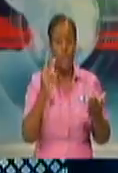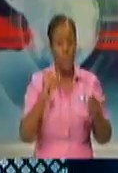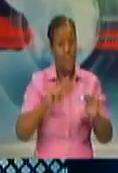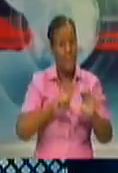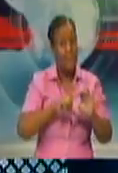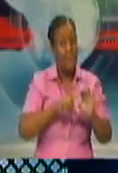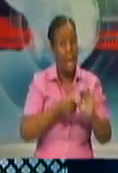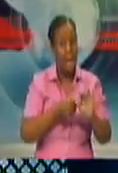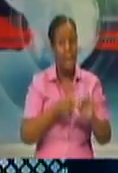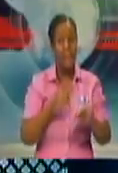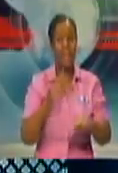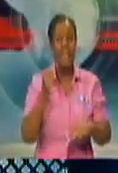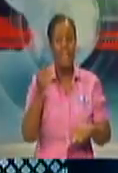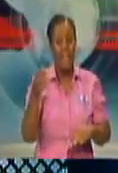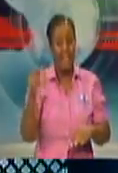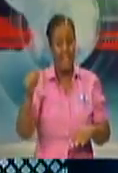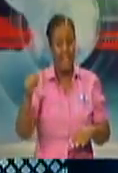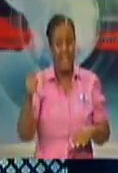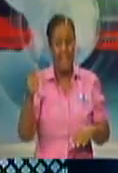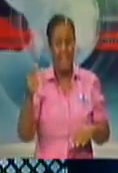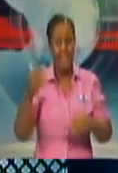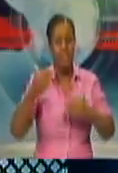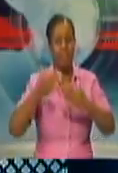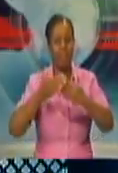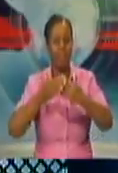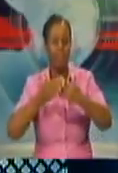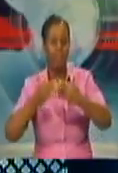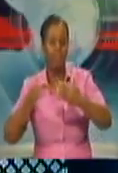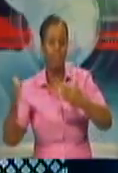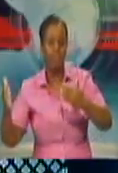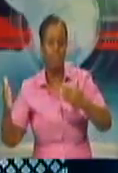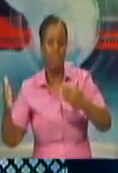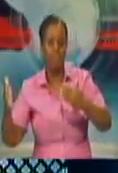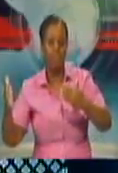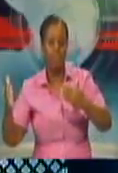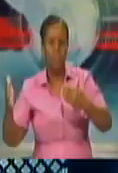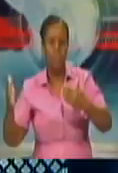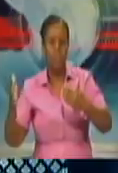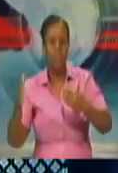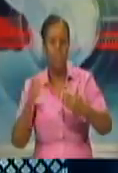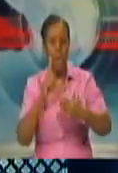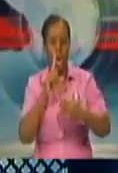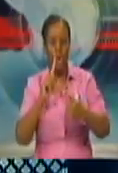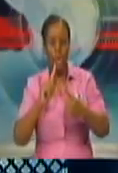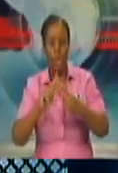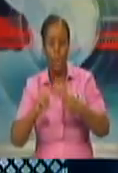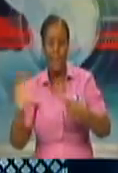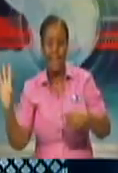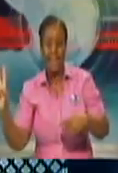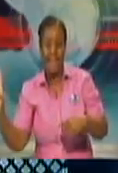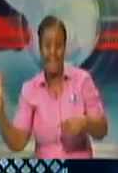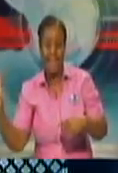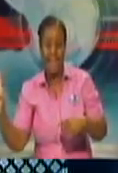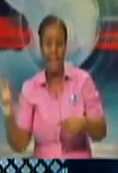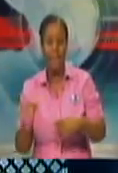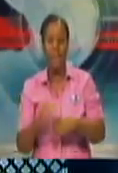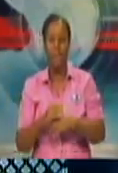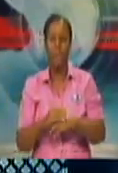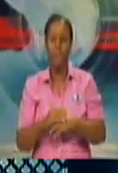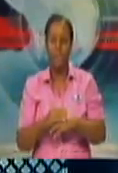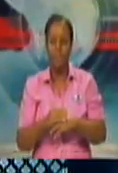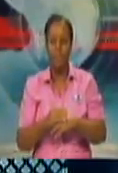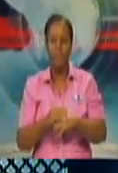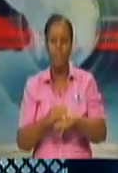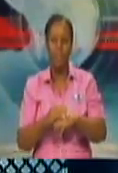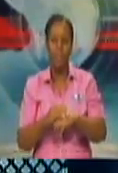phase one through six, six and beyond, we're looking at border opening, and there's no time frame for that. But, we are